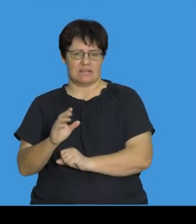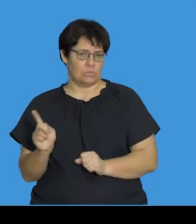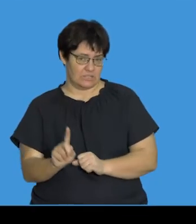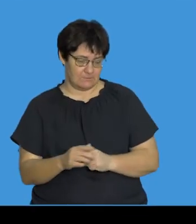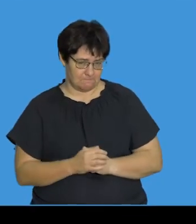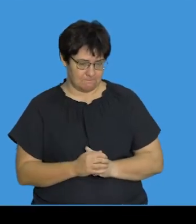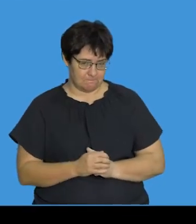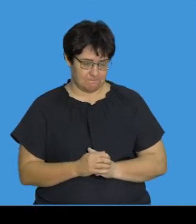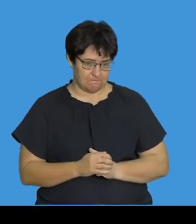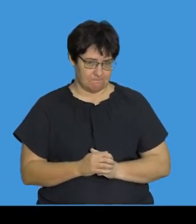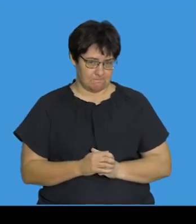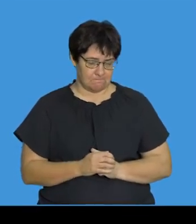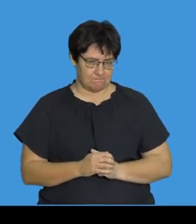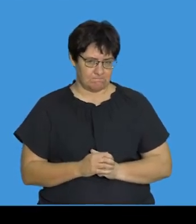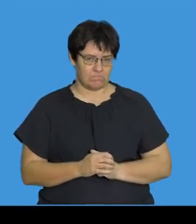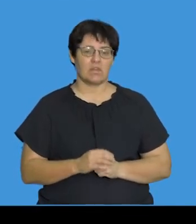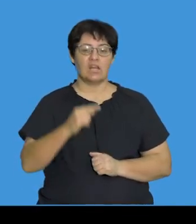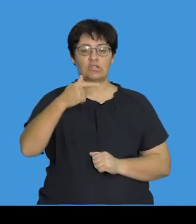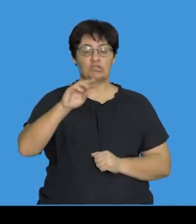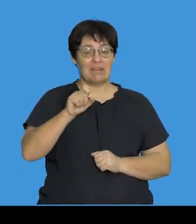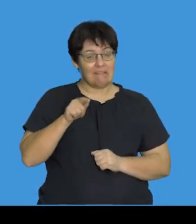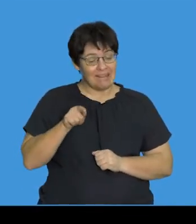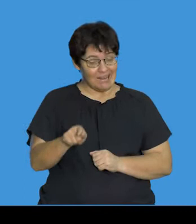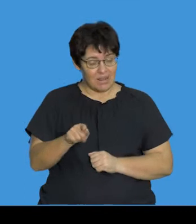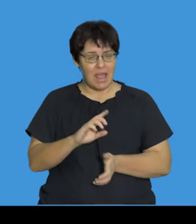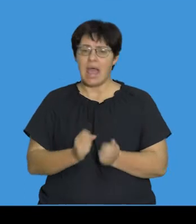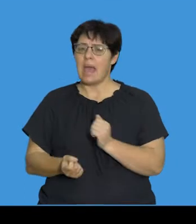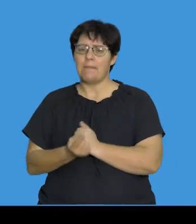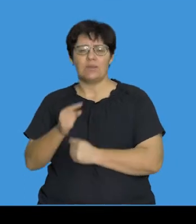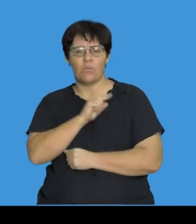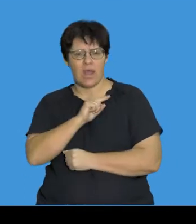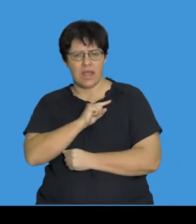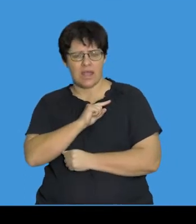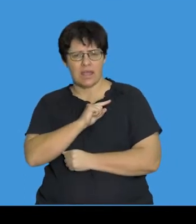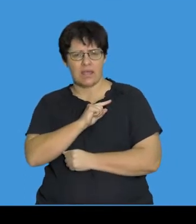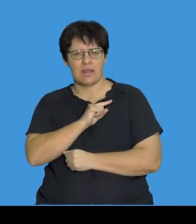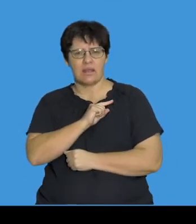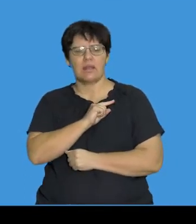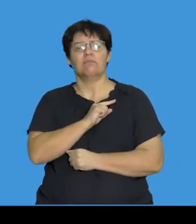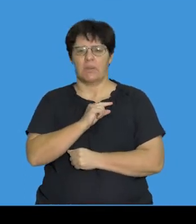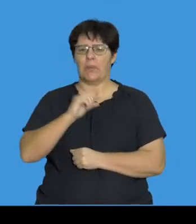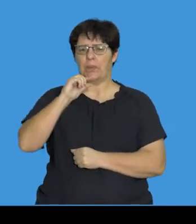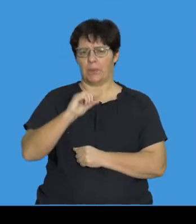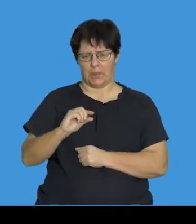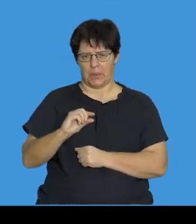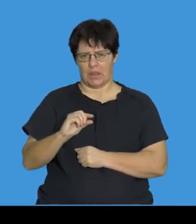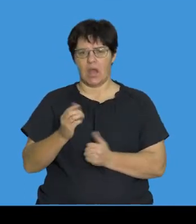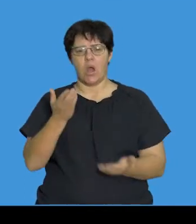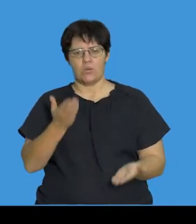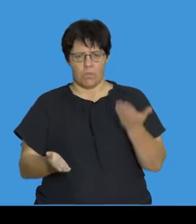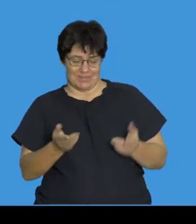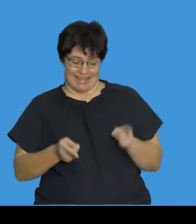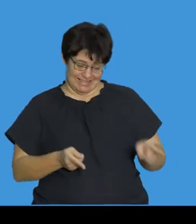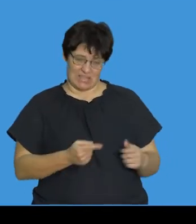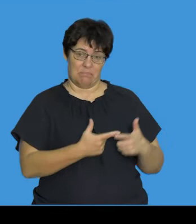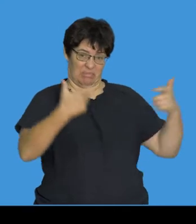So, it's important that we recognize that gene mutations occur at a smaller scale when compared to a